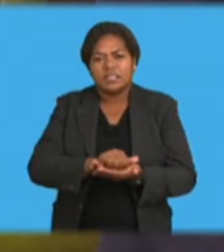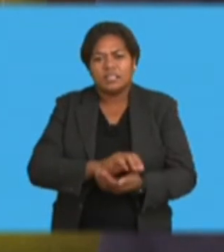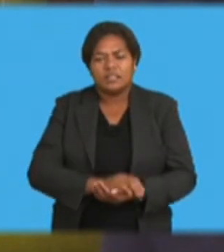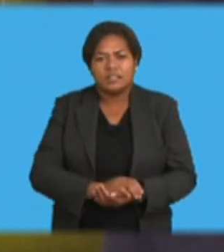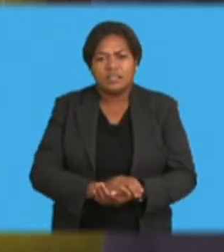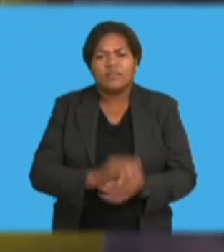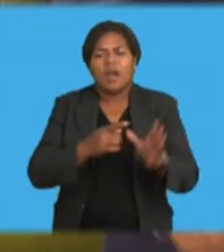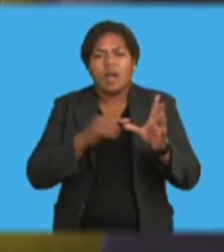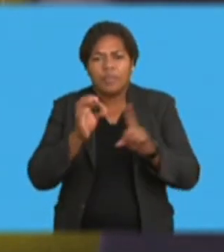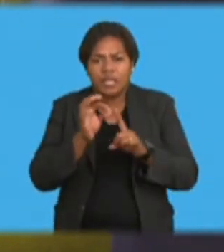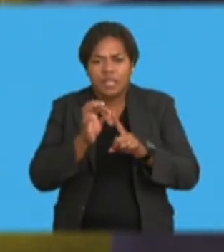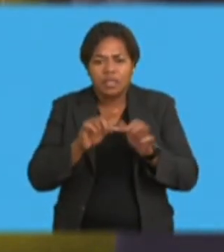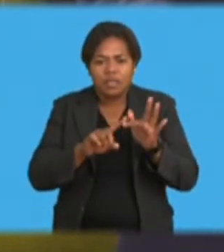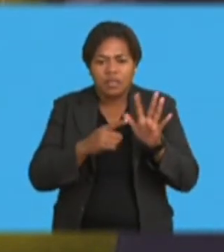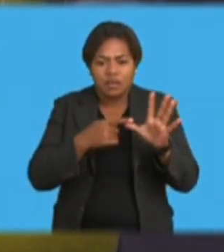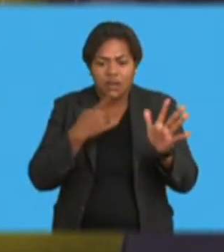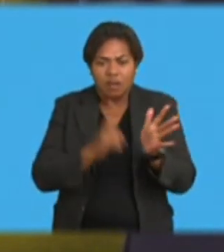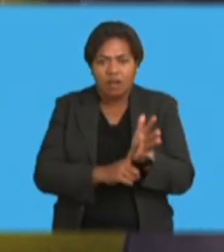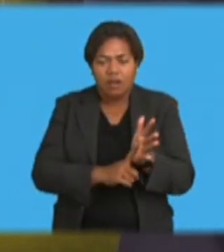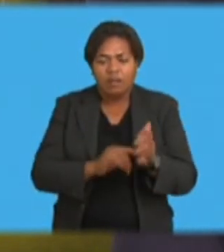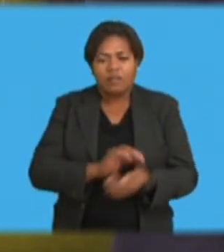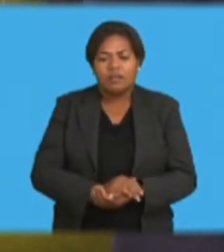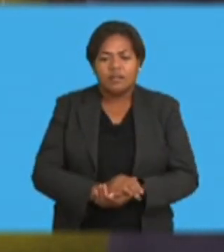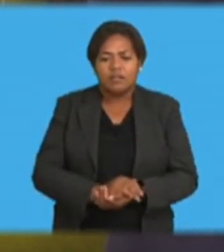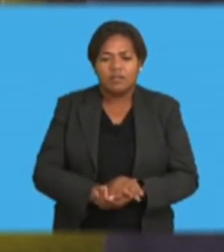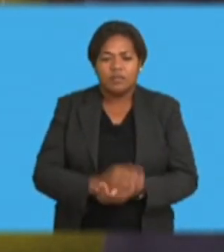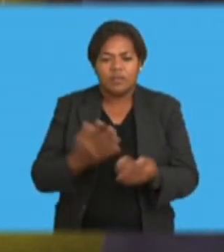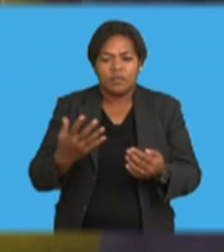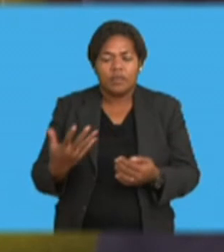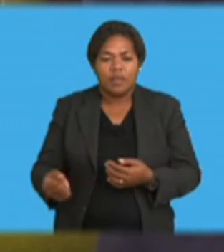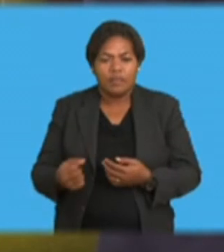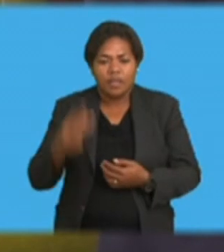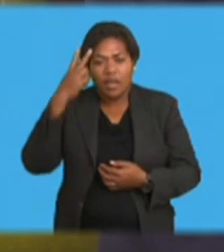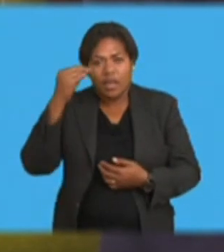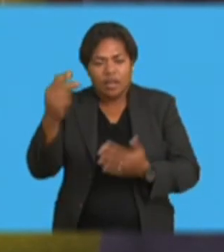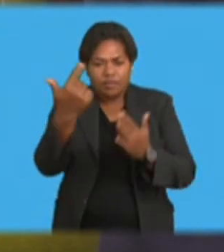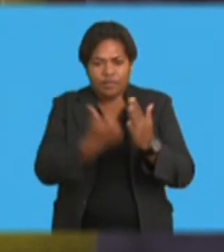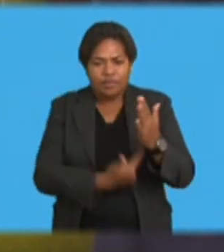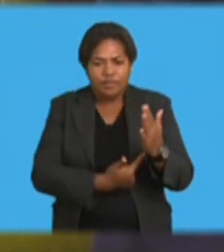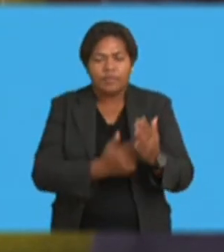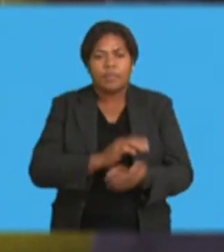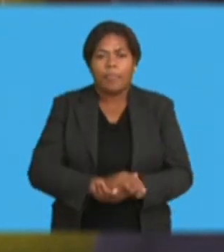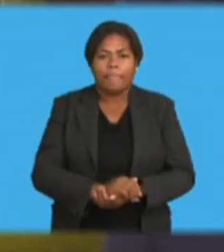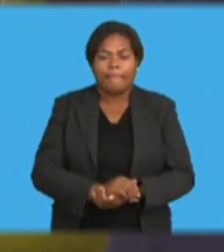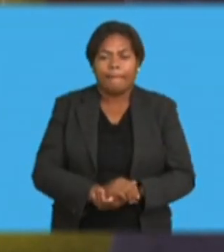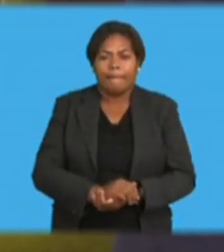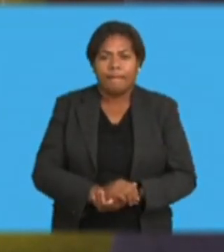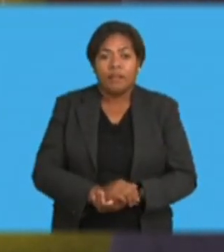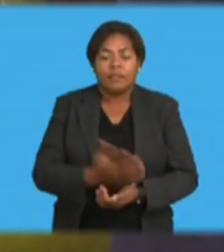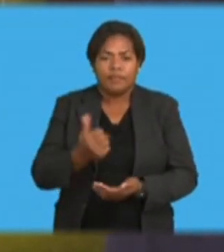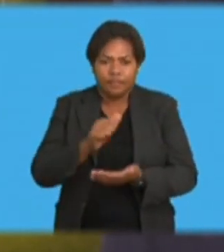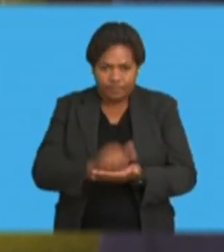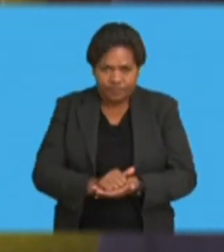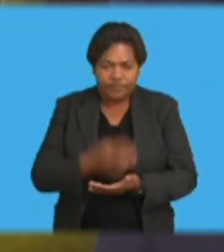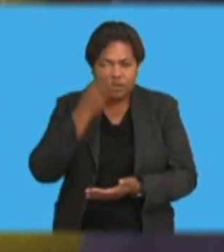appeal. People actually used to go and pay people off to get their names off the list. So, Madam Speaker, this will create a very healthy environment for